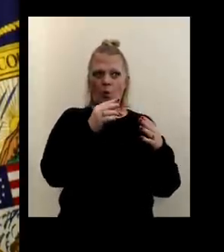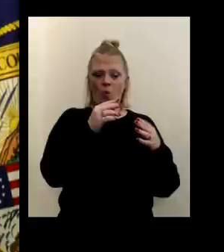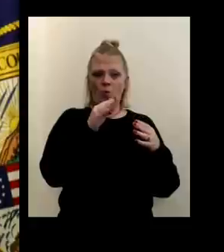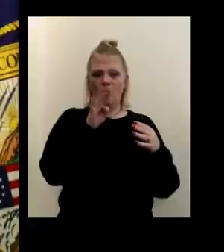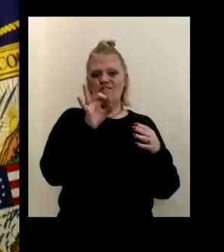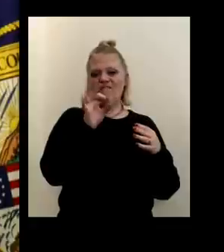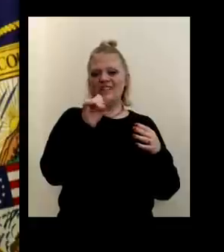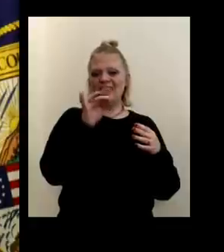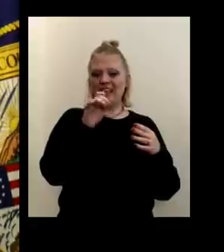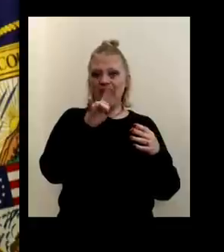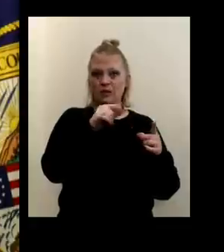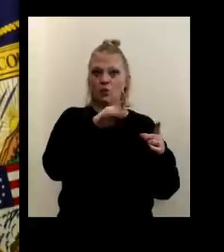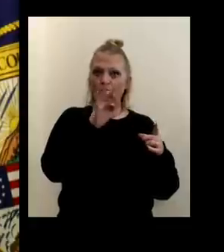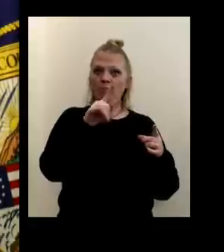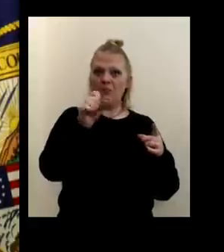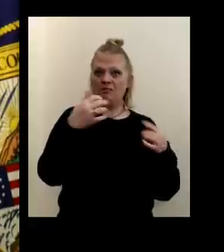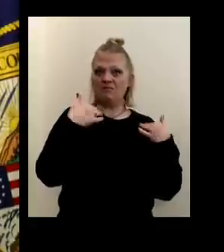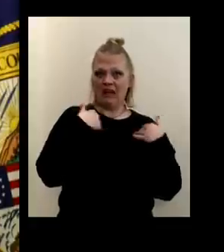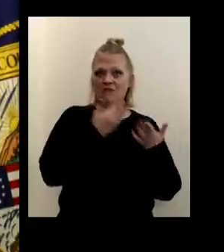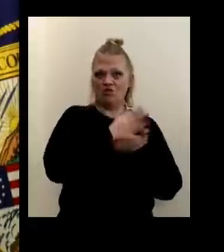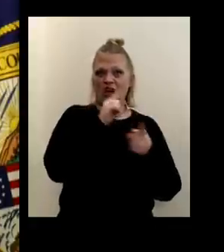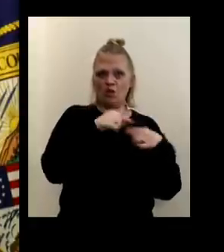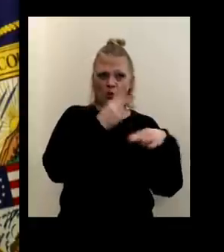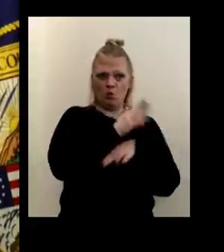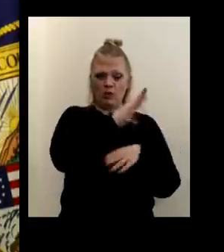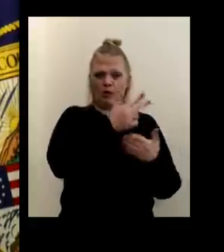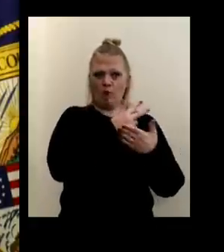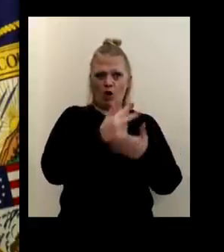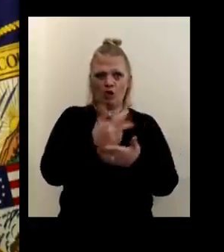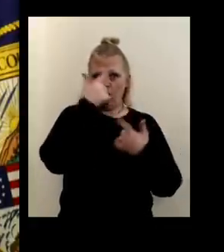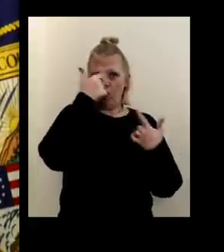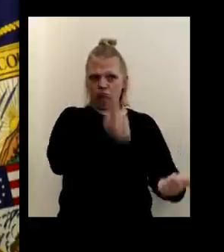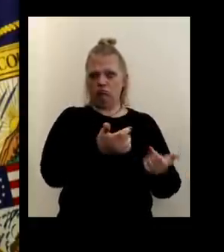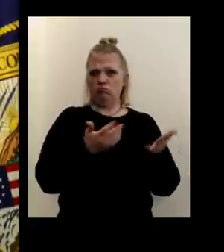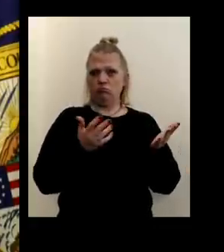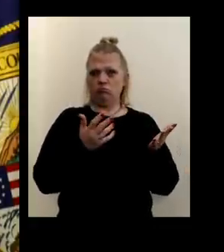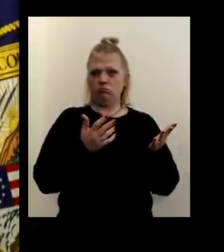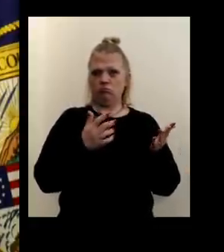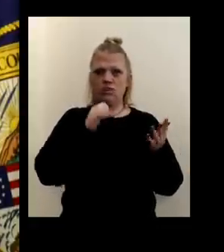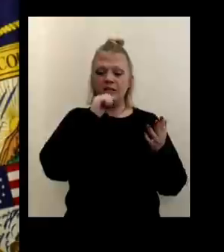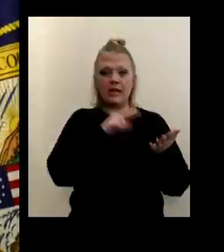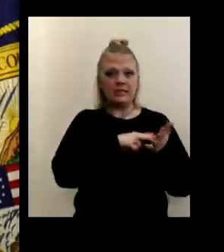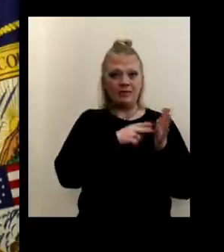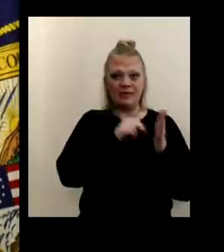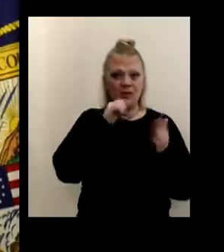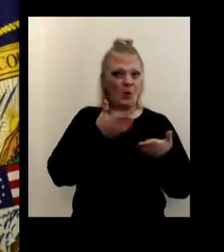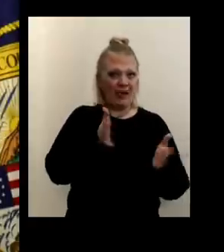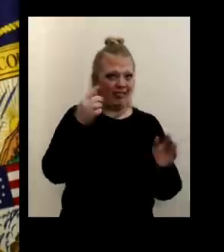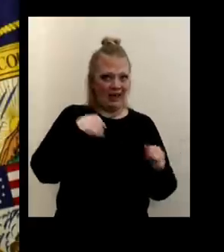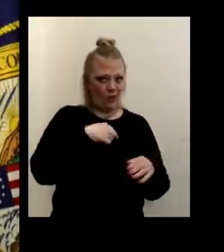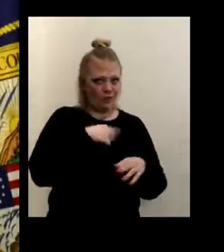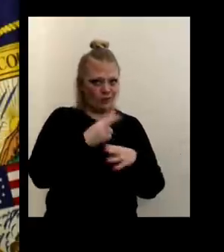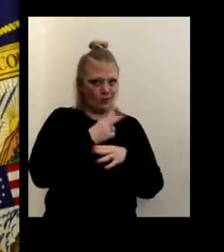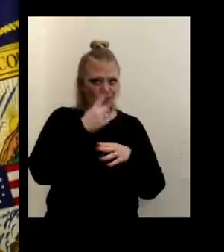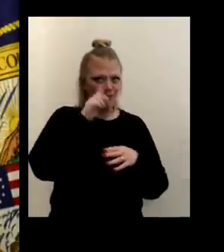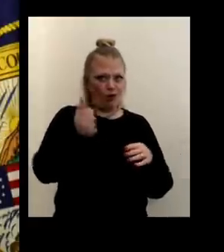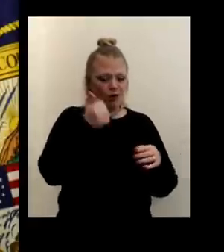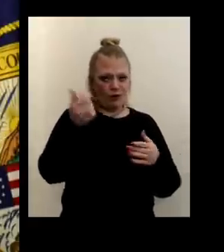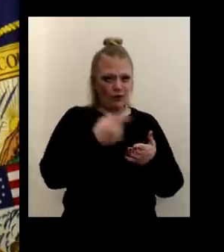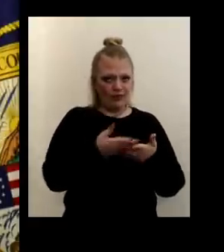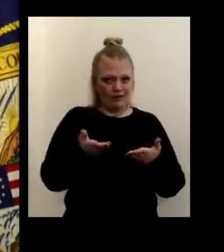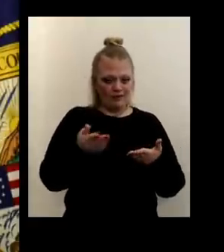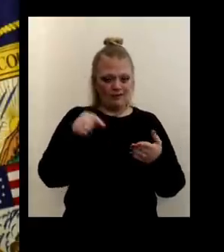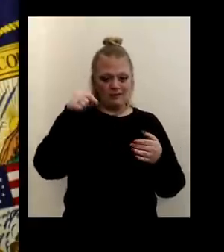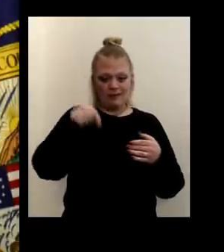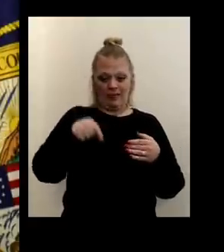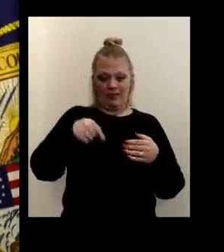to use the parking lot any way they so choose. Uh, now that's not to say they don't allow us to use it for other things. Earlier this year,